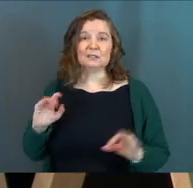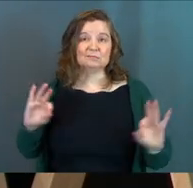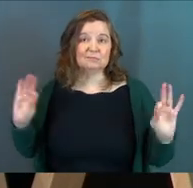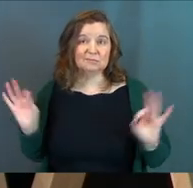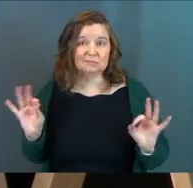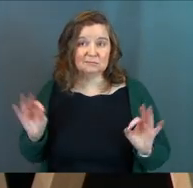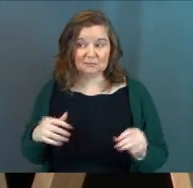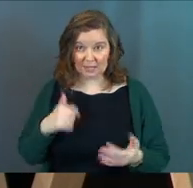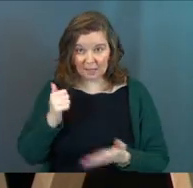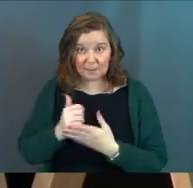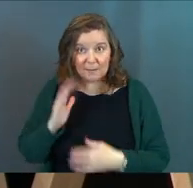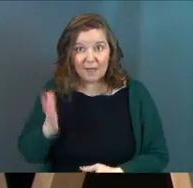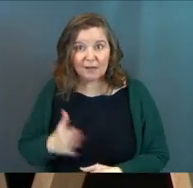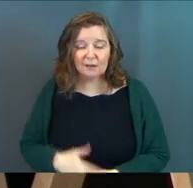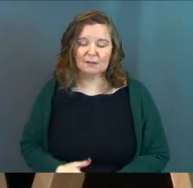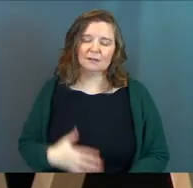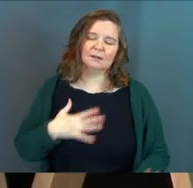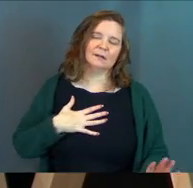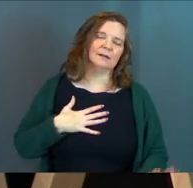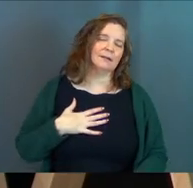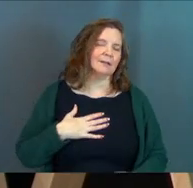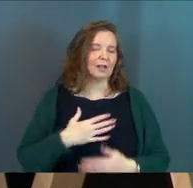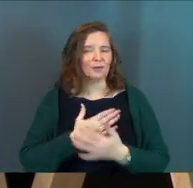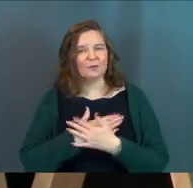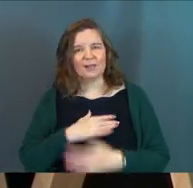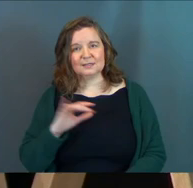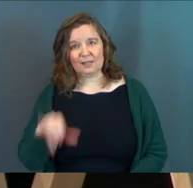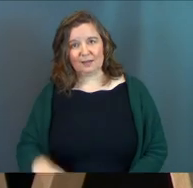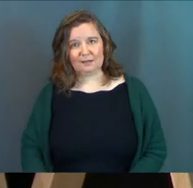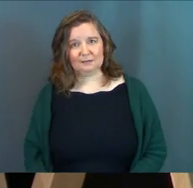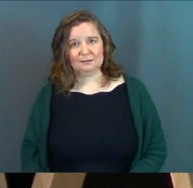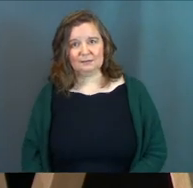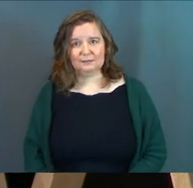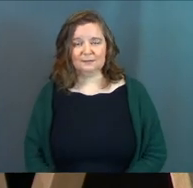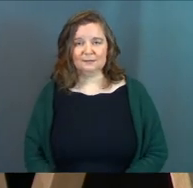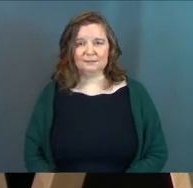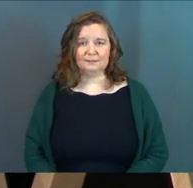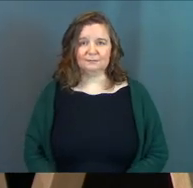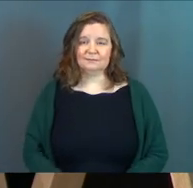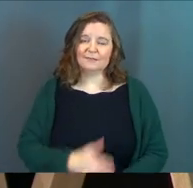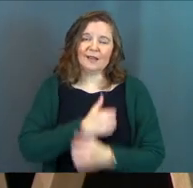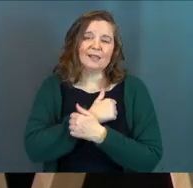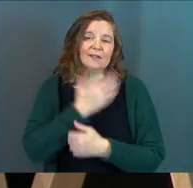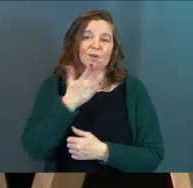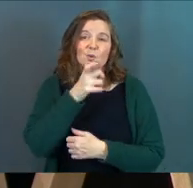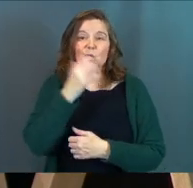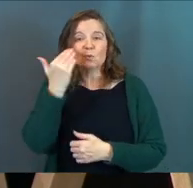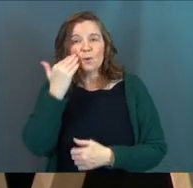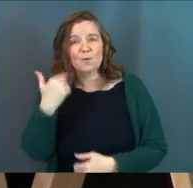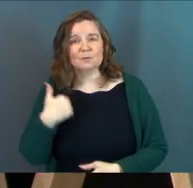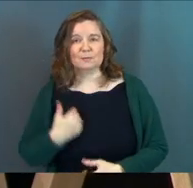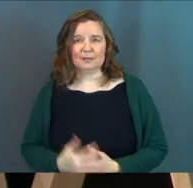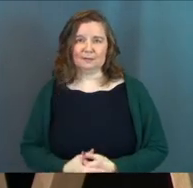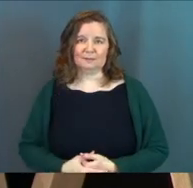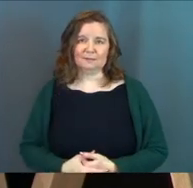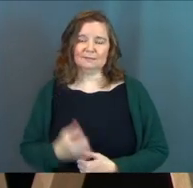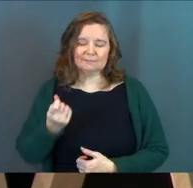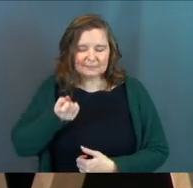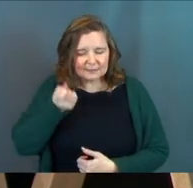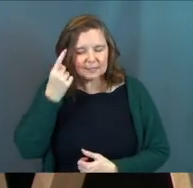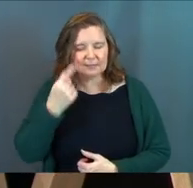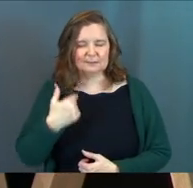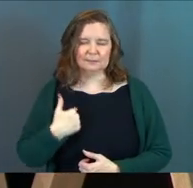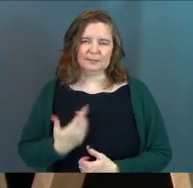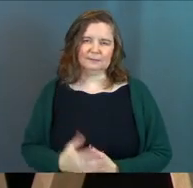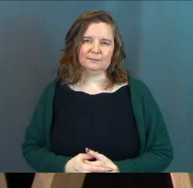Amen? Oh, I can relax in that. I love a God who knows me, gets me.